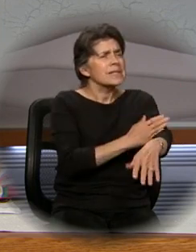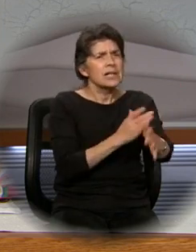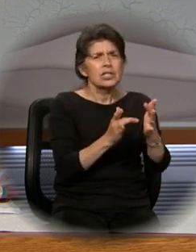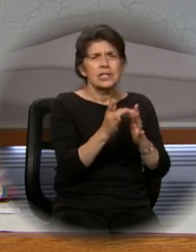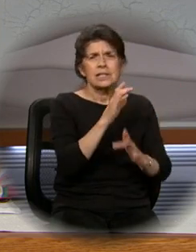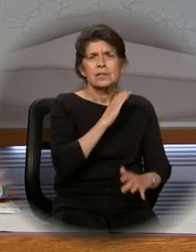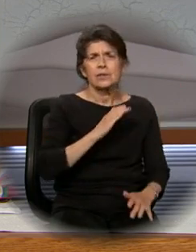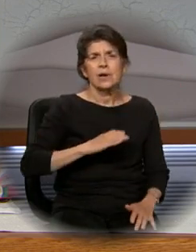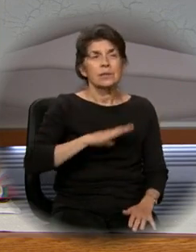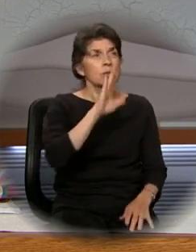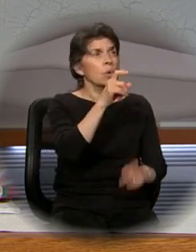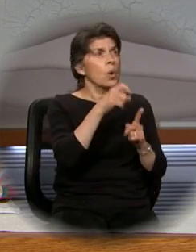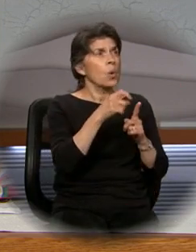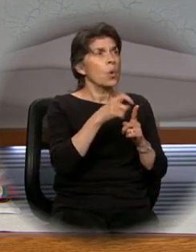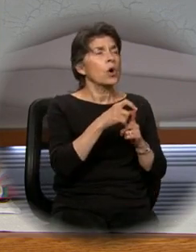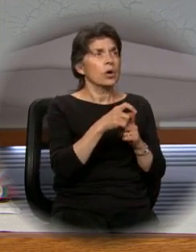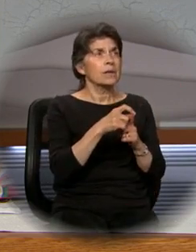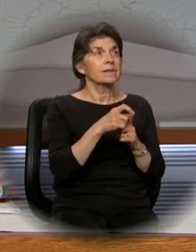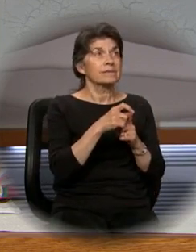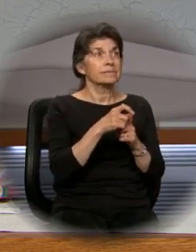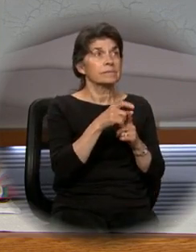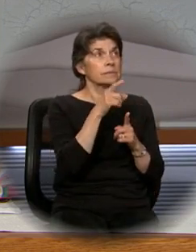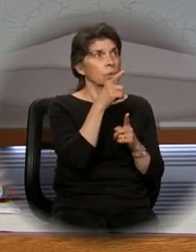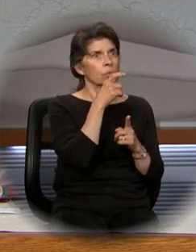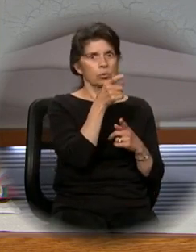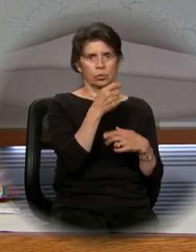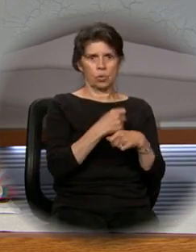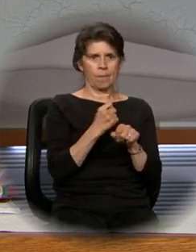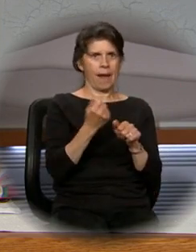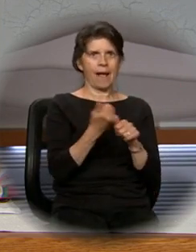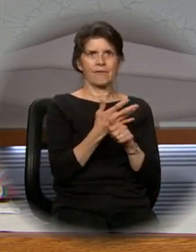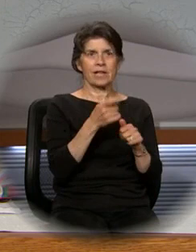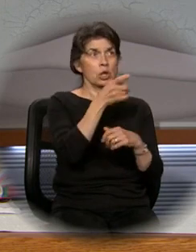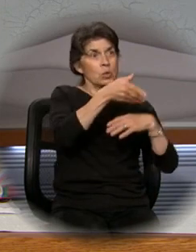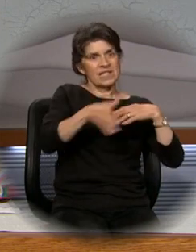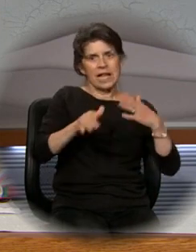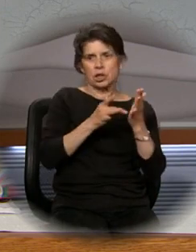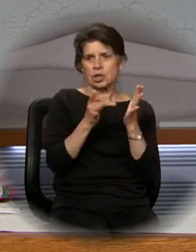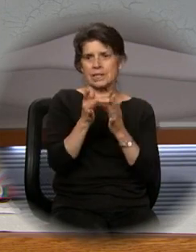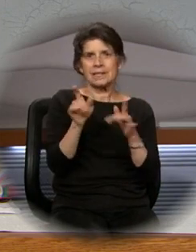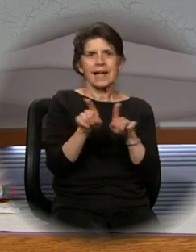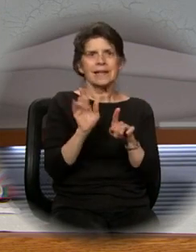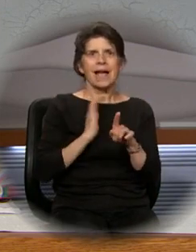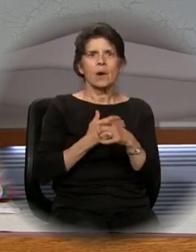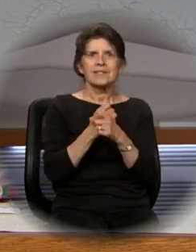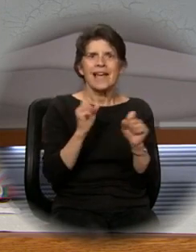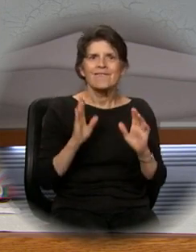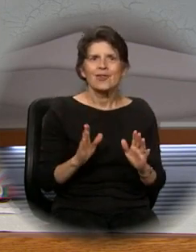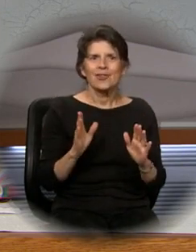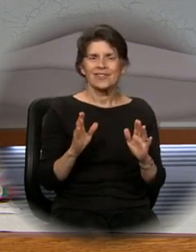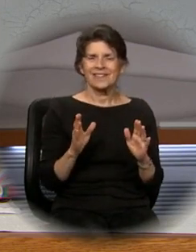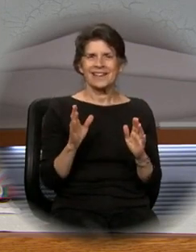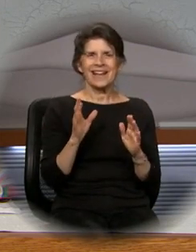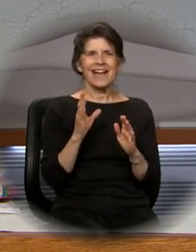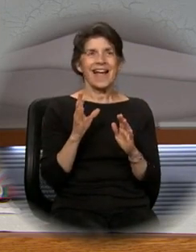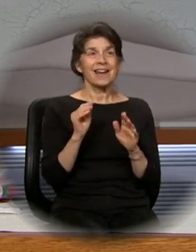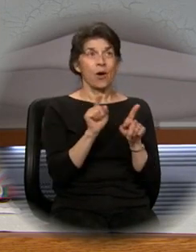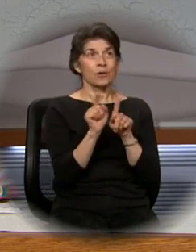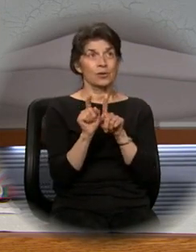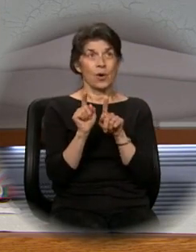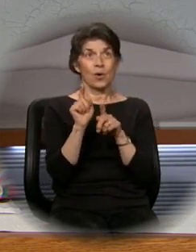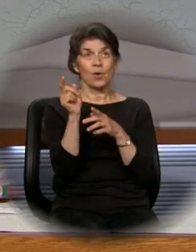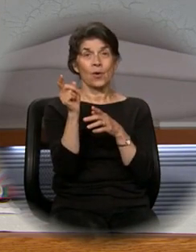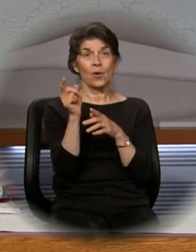Christ, your word through whom you made all things, whom you sent as our Savior and Redeemer, incarnate by the Holy Spirit,